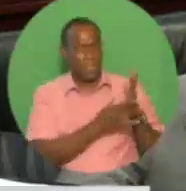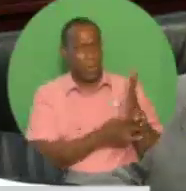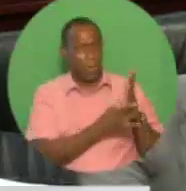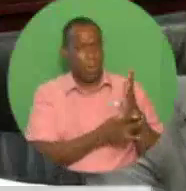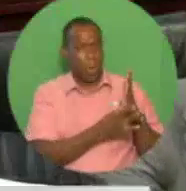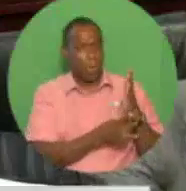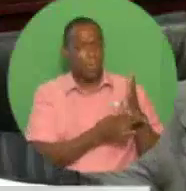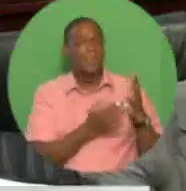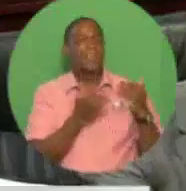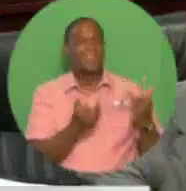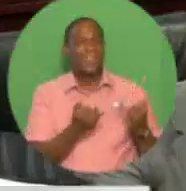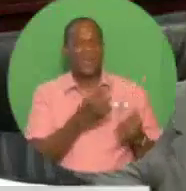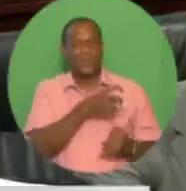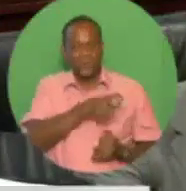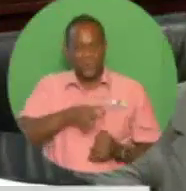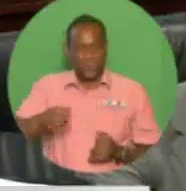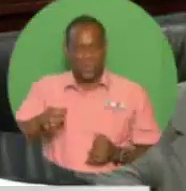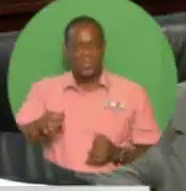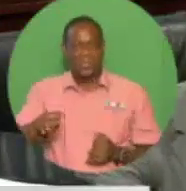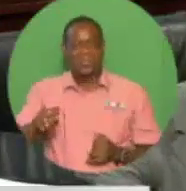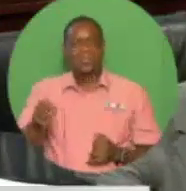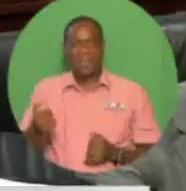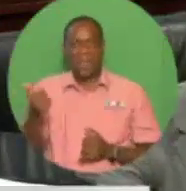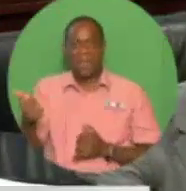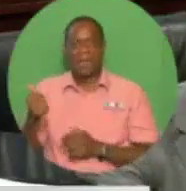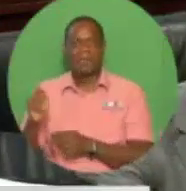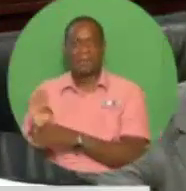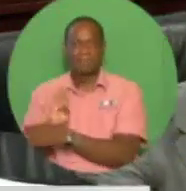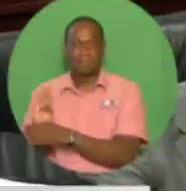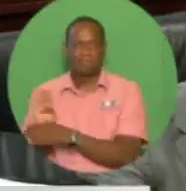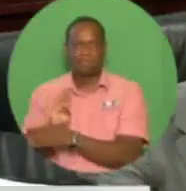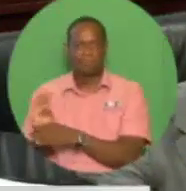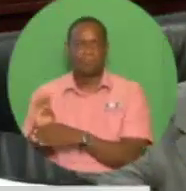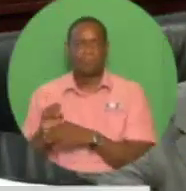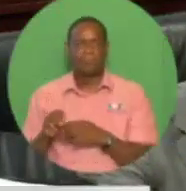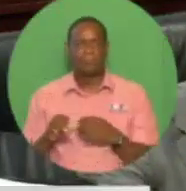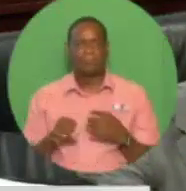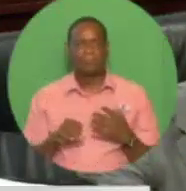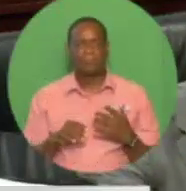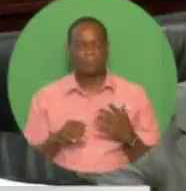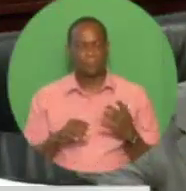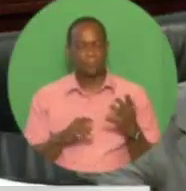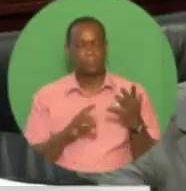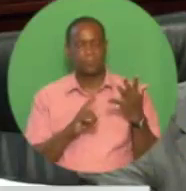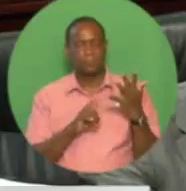Six, two new state-of-the-art fast ferries.